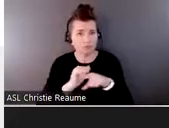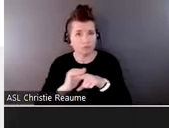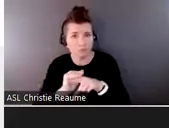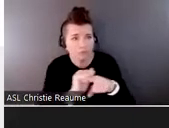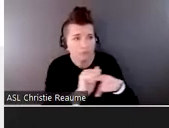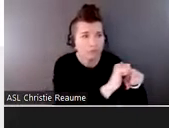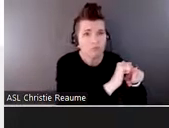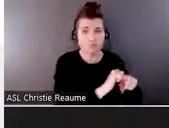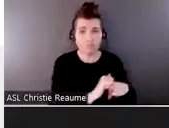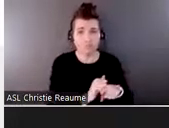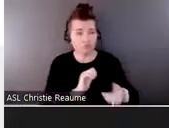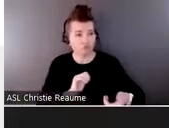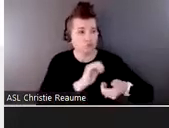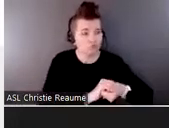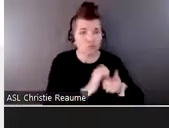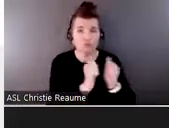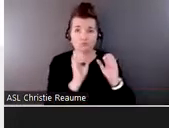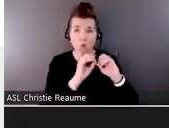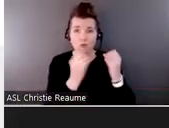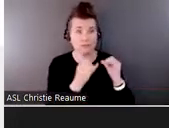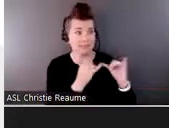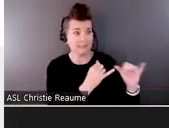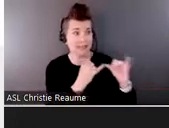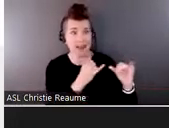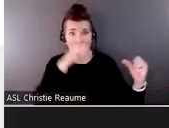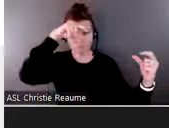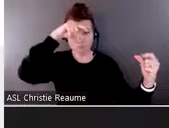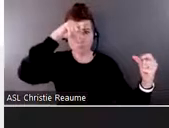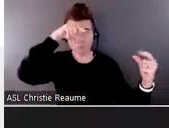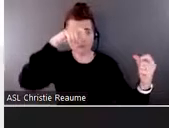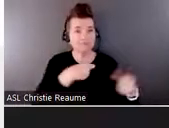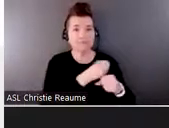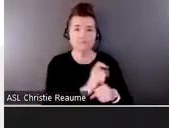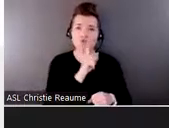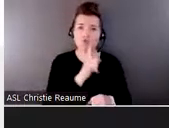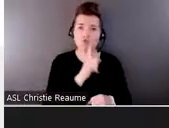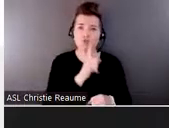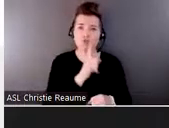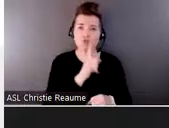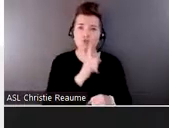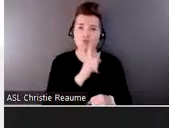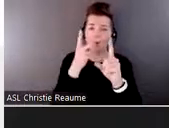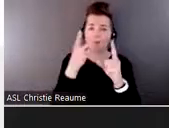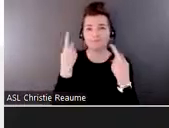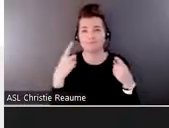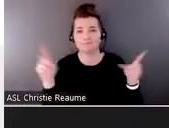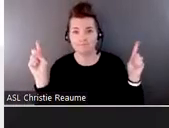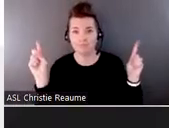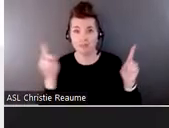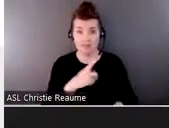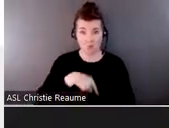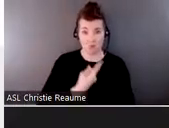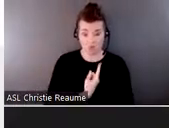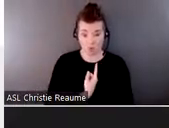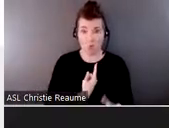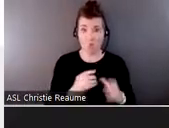like-minded organizations to ensure that we achieve our mission. And we can't do this alone. We have to work collaboratively with our